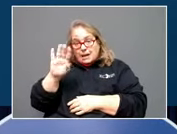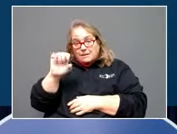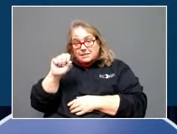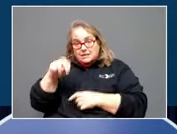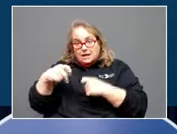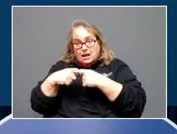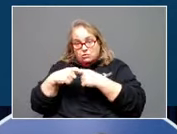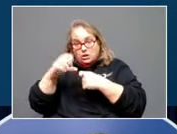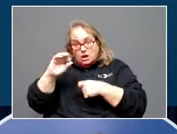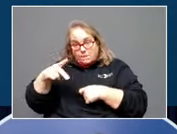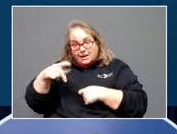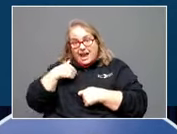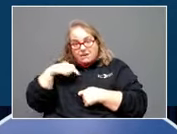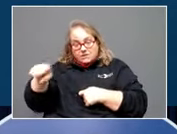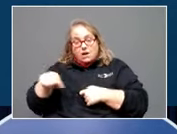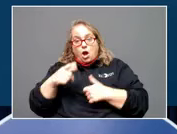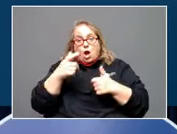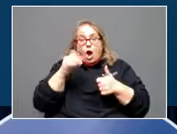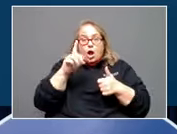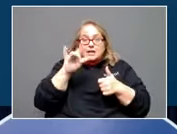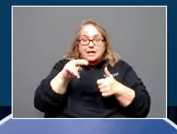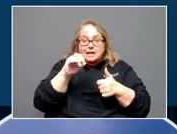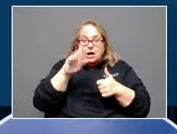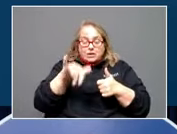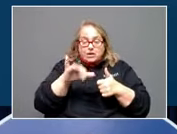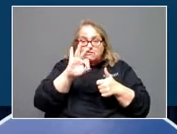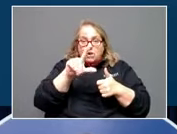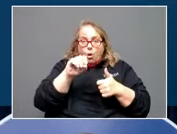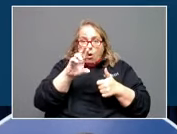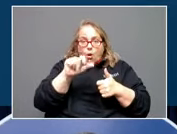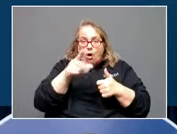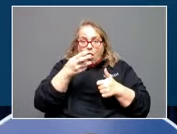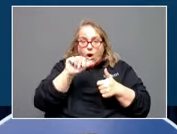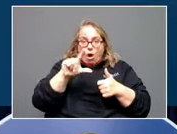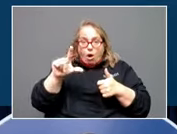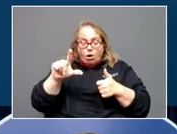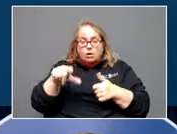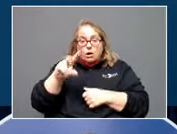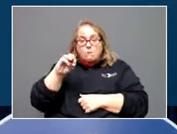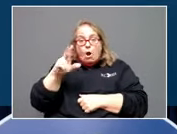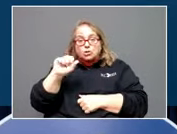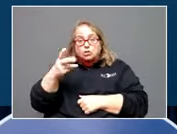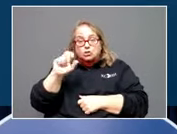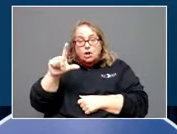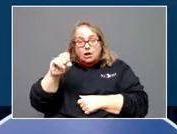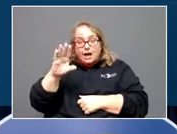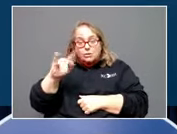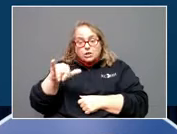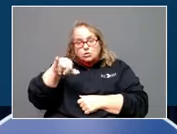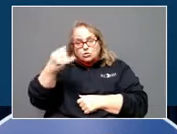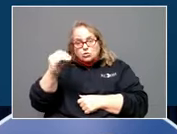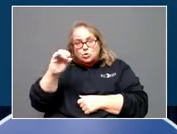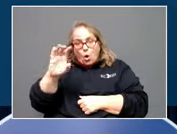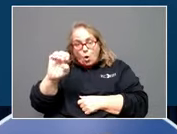County, it's at Floral Hall at the Hart County Fairgrounds. In Marshall County, it's at the Joe Creason Community Center. In Caldwell